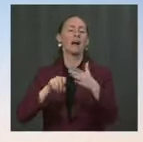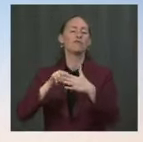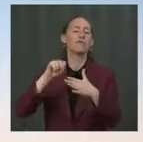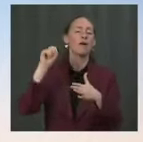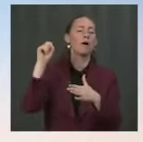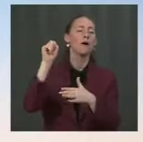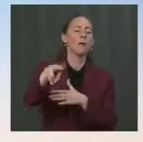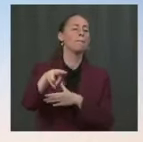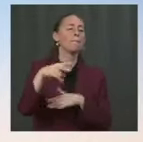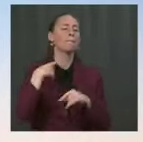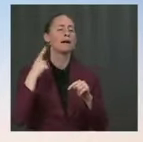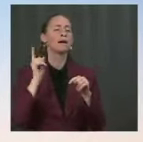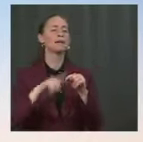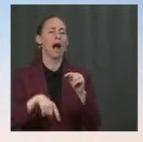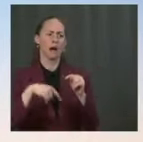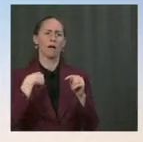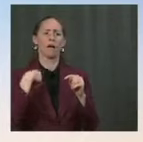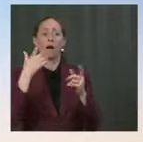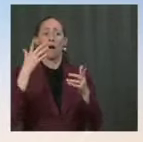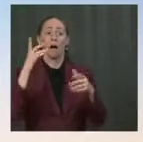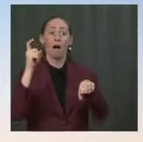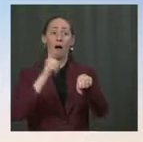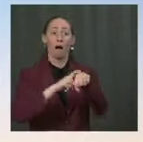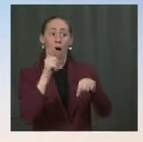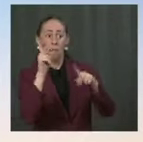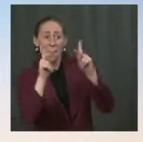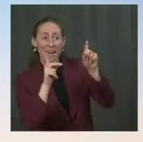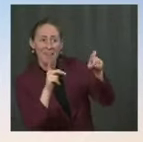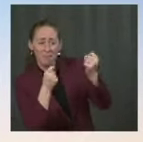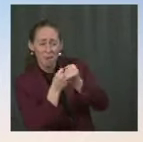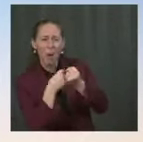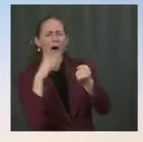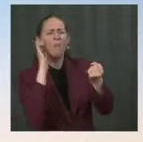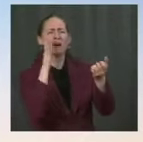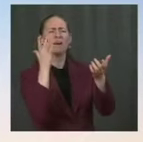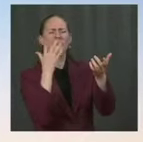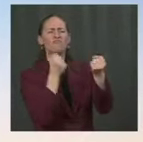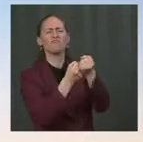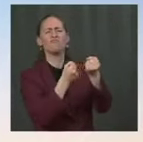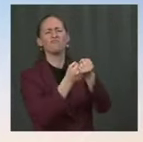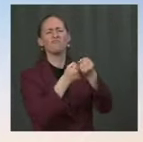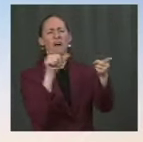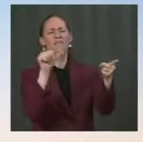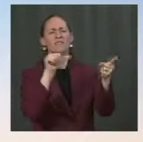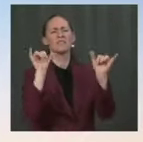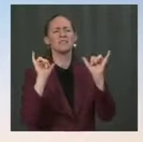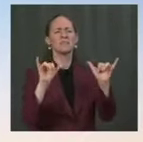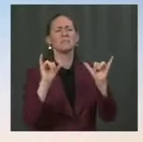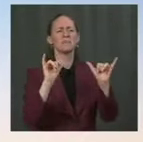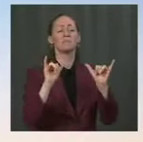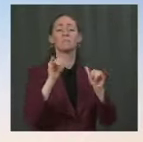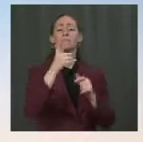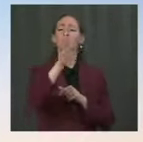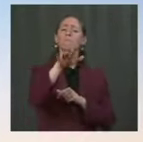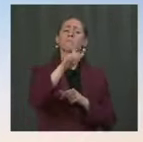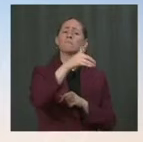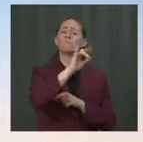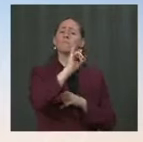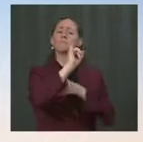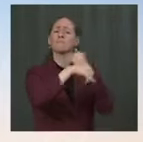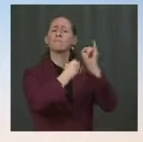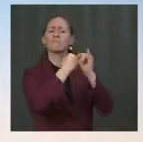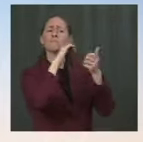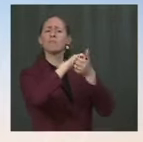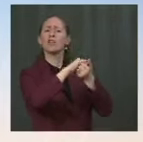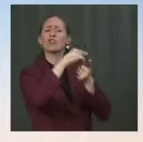continuing to deliver humanitarian assistance to the people of Afghanistan. There are a range of international partners who are committed to doing the same thing. The United